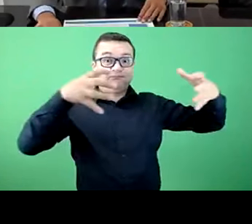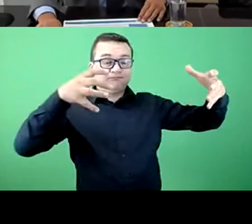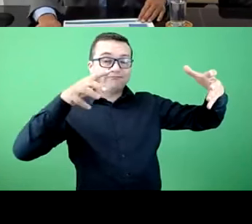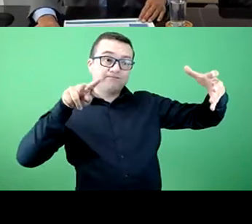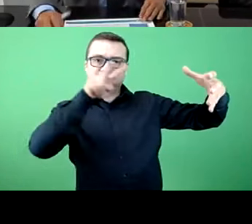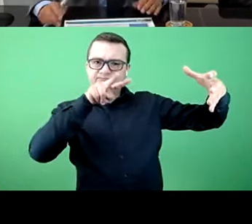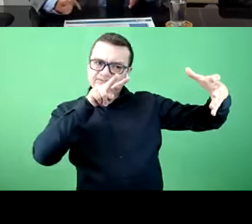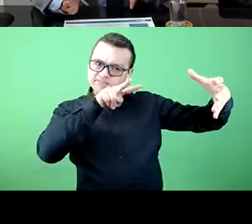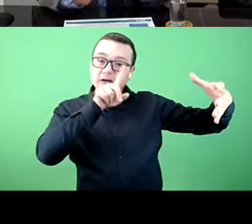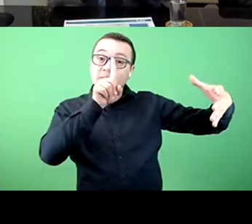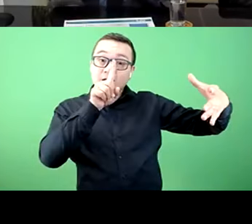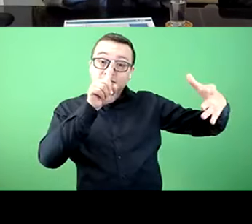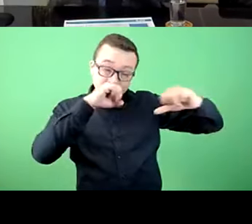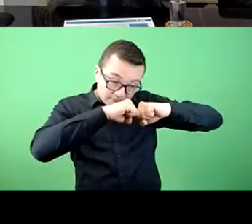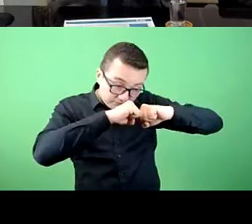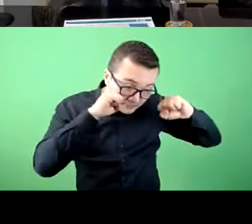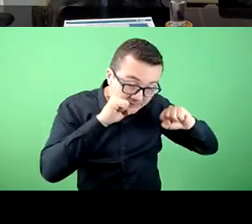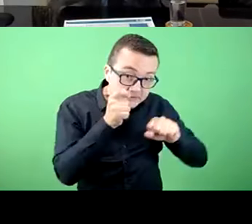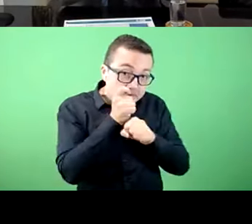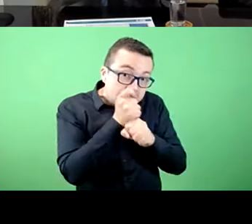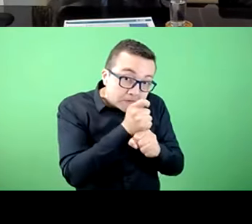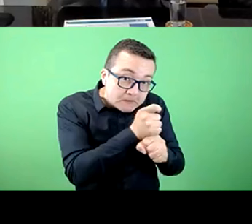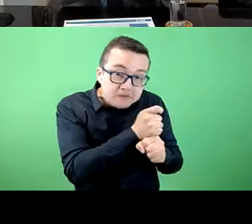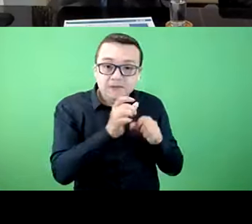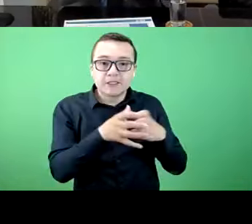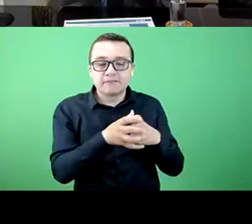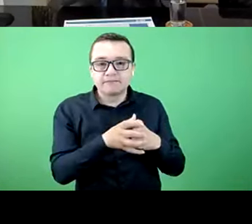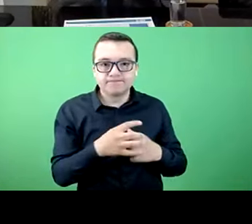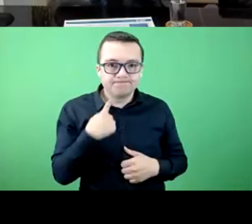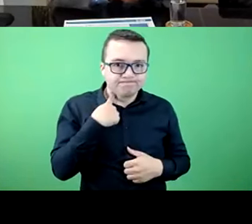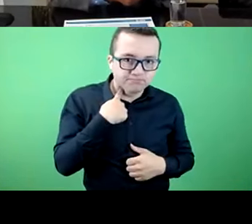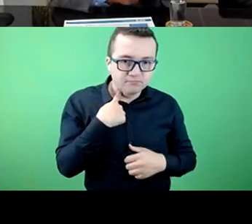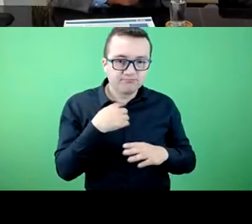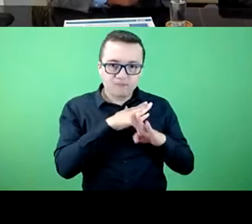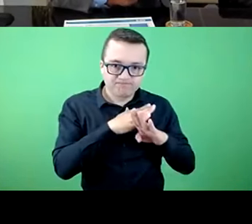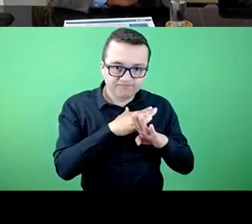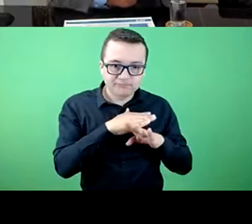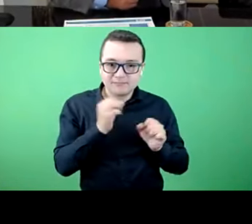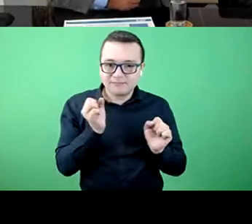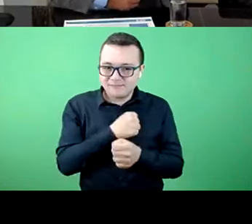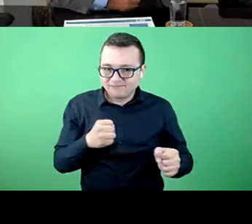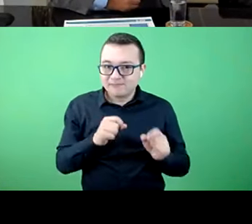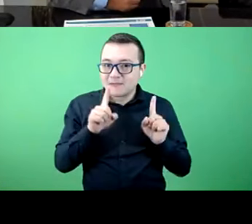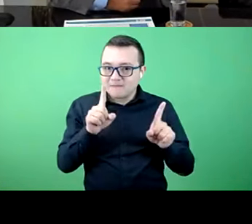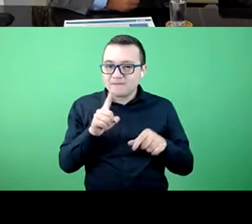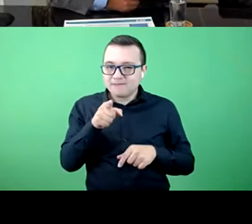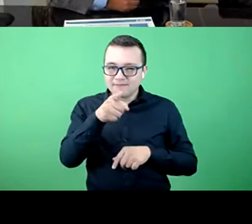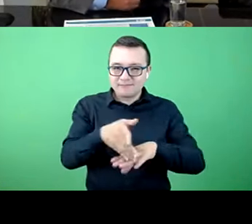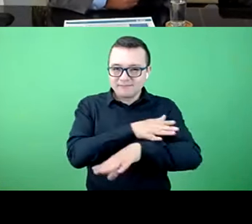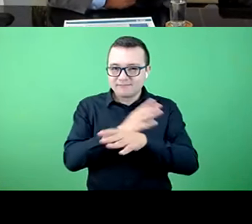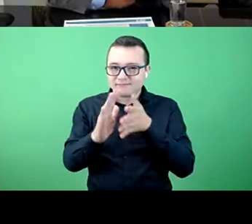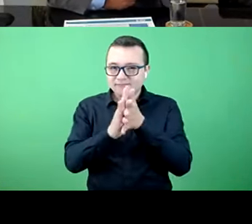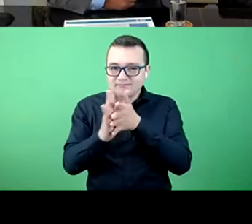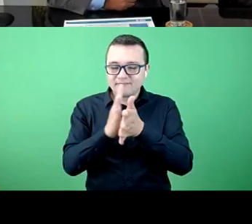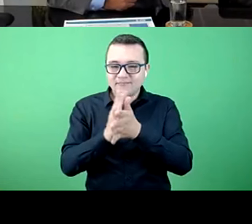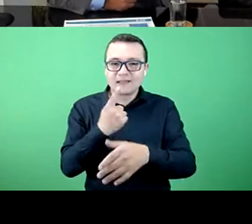constraints and deficiencies to comply with these rules. It is important to look at all this from the viewpoint that you have adopted that it has to do with